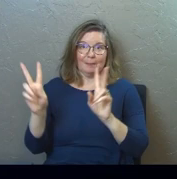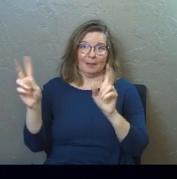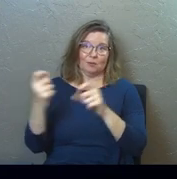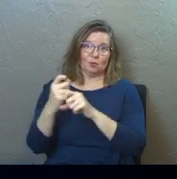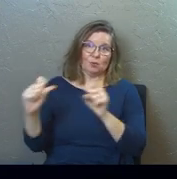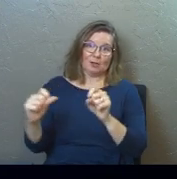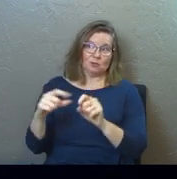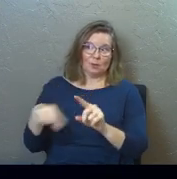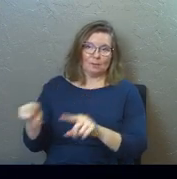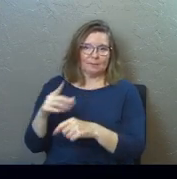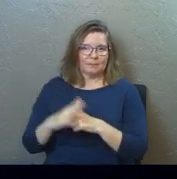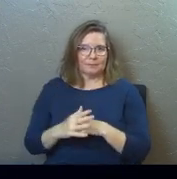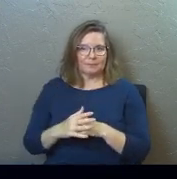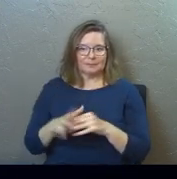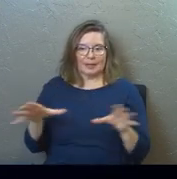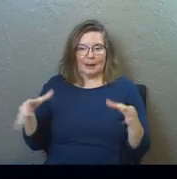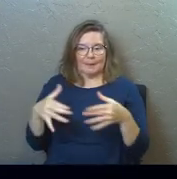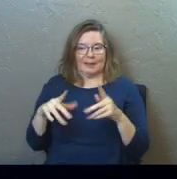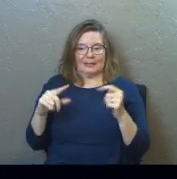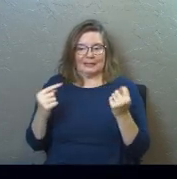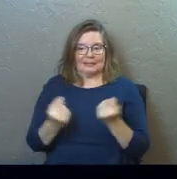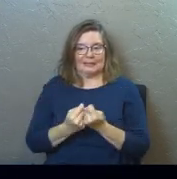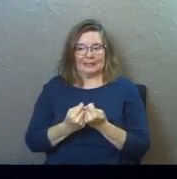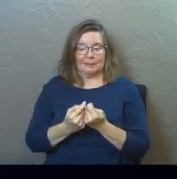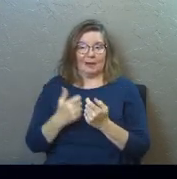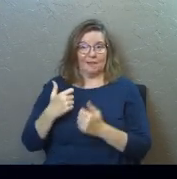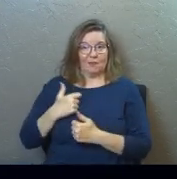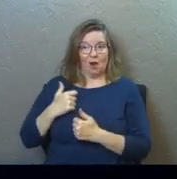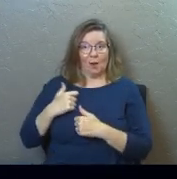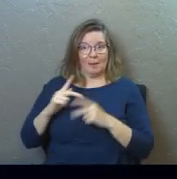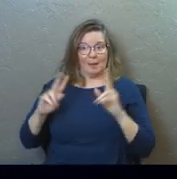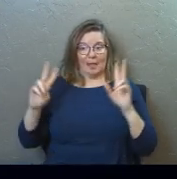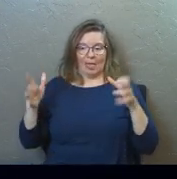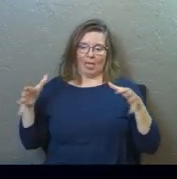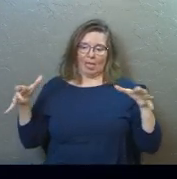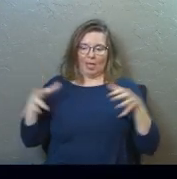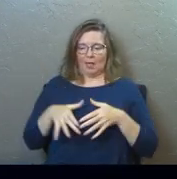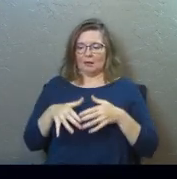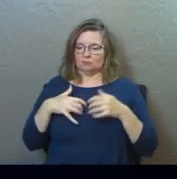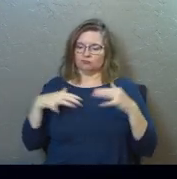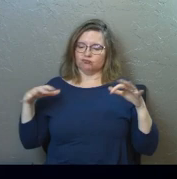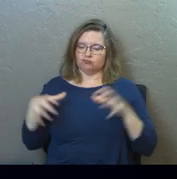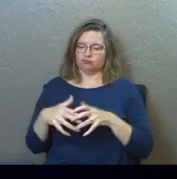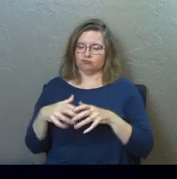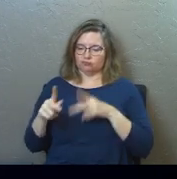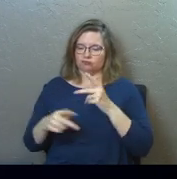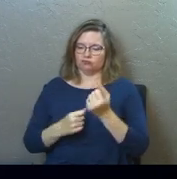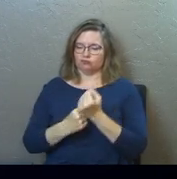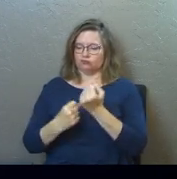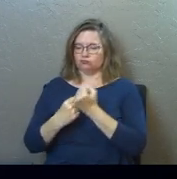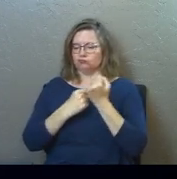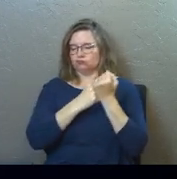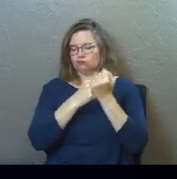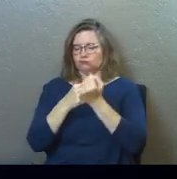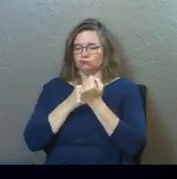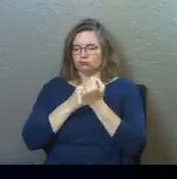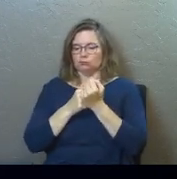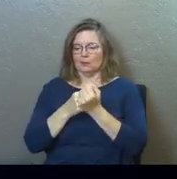other rescuers, right, they're building a little team, a little army of people who are kind of on their side, and giving